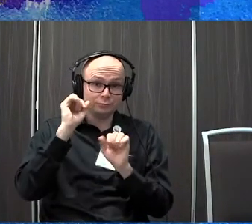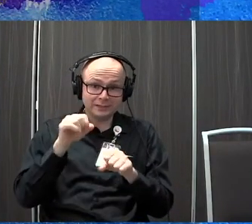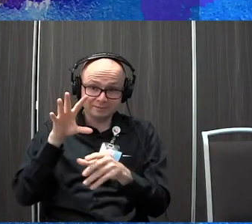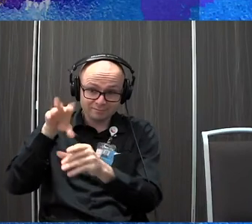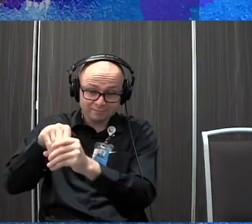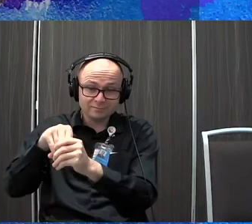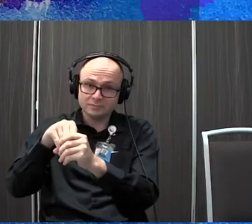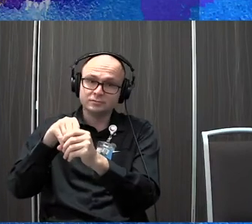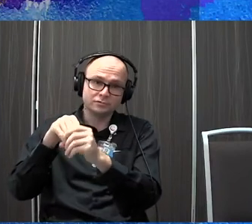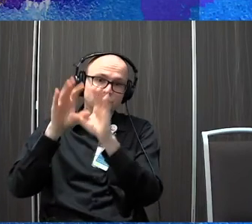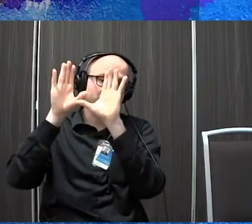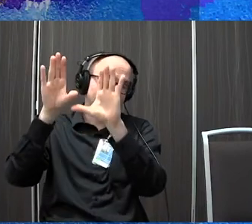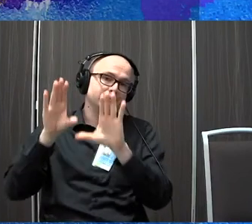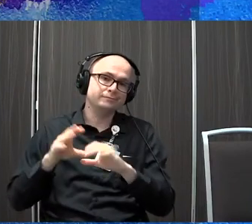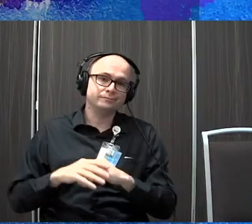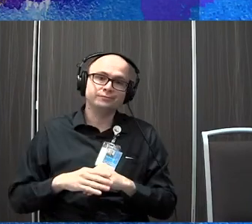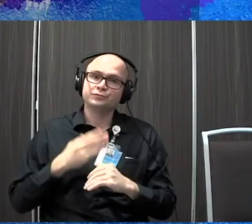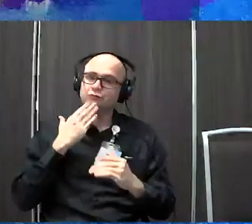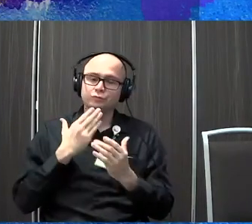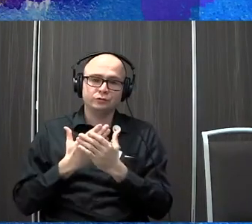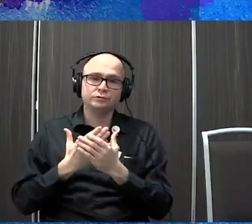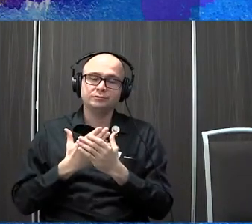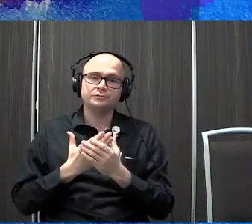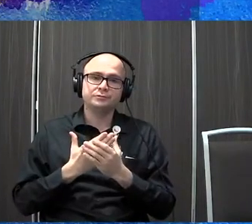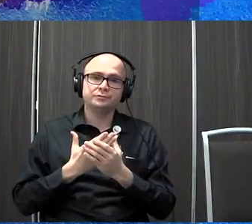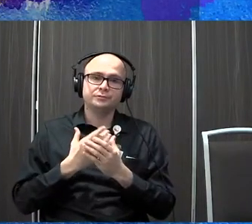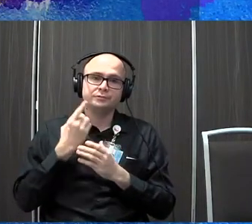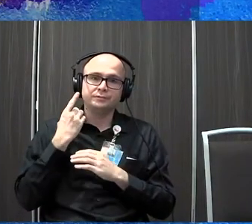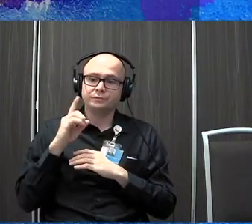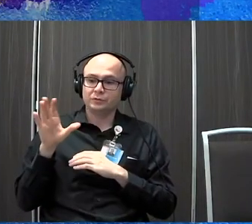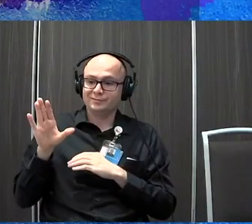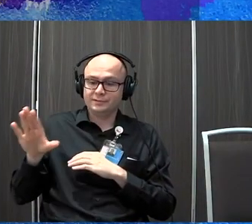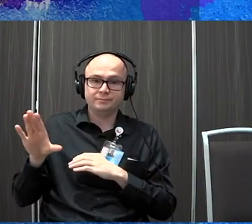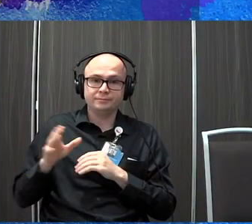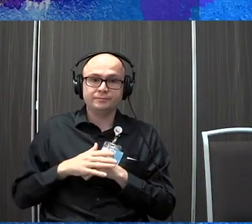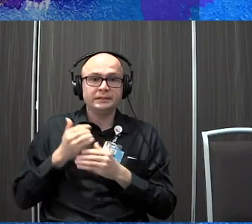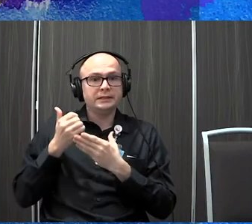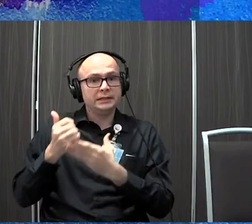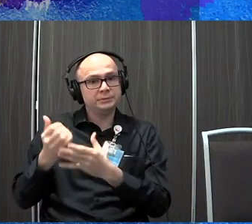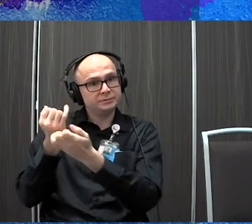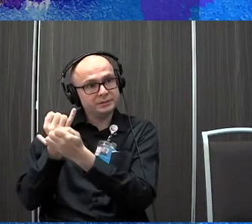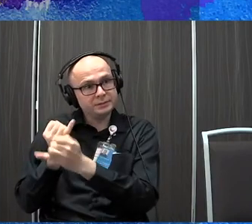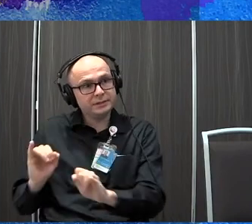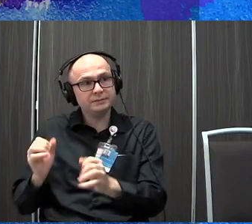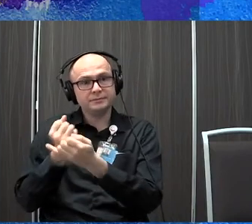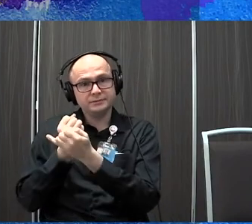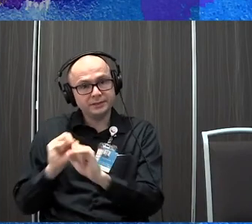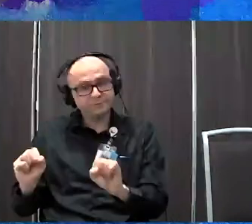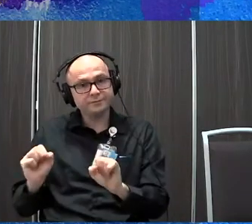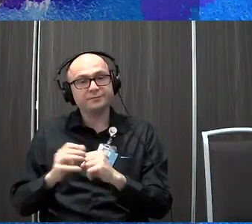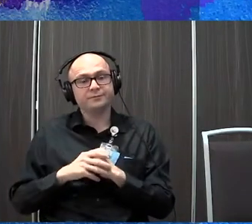I think it's a great, great thing for, um, for, for them. They, it helps them to be more independent, to be safe.